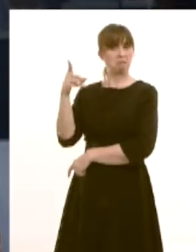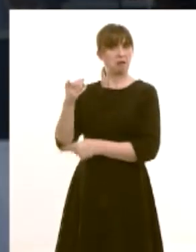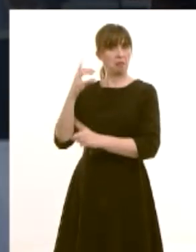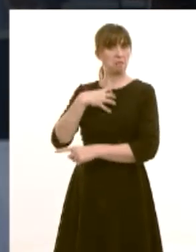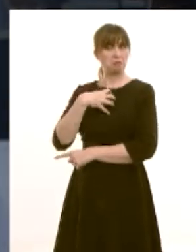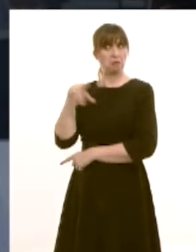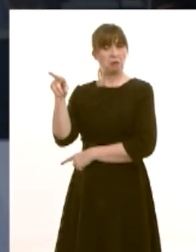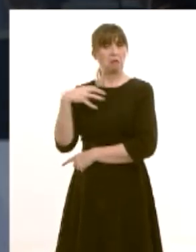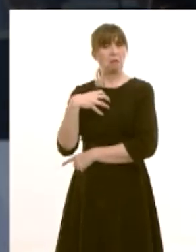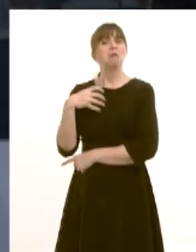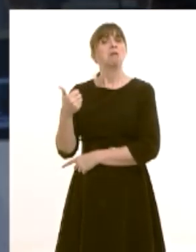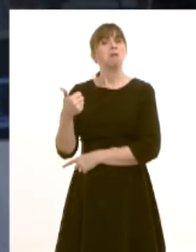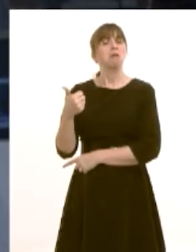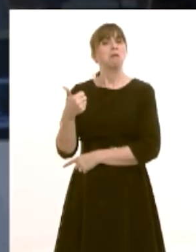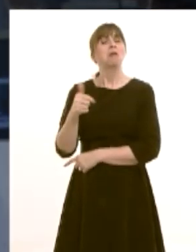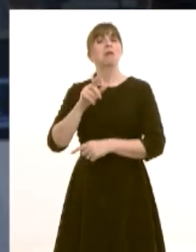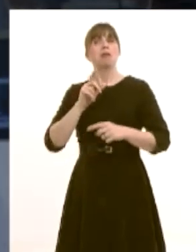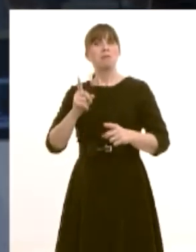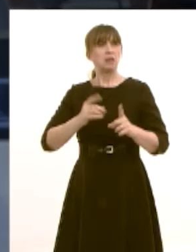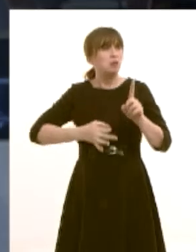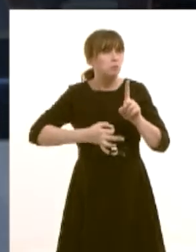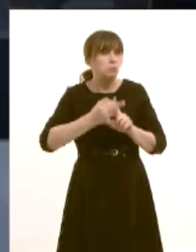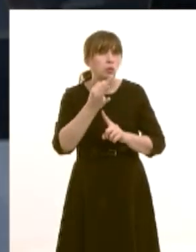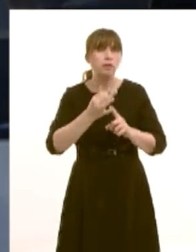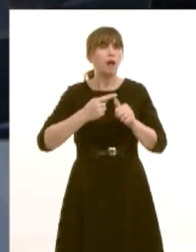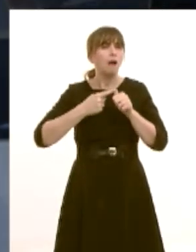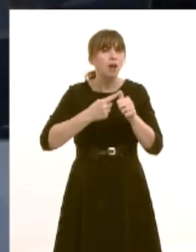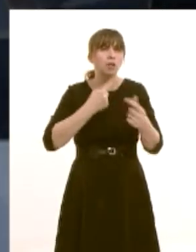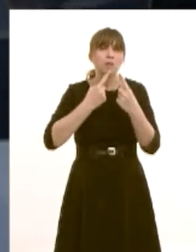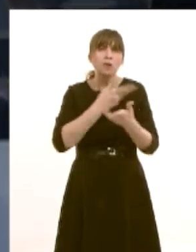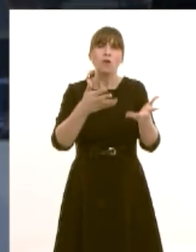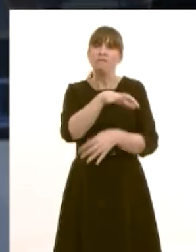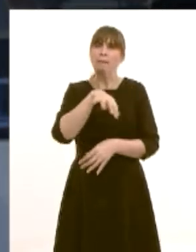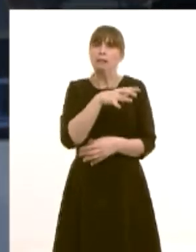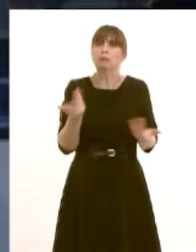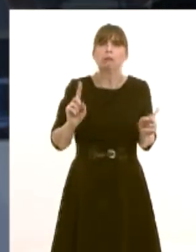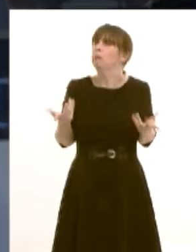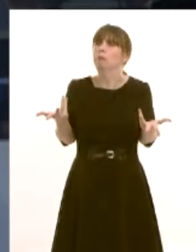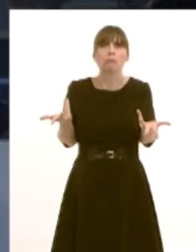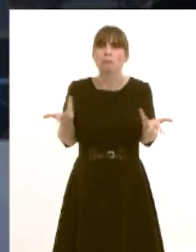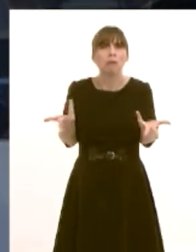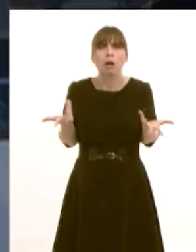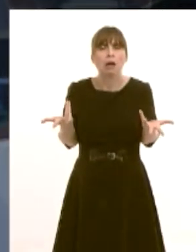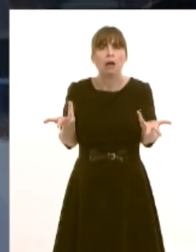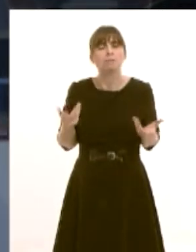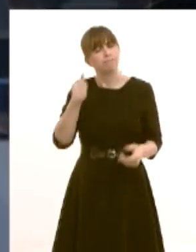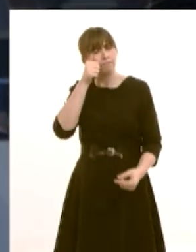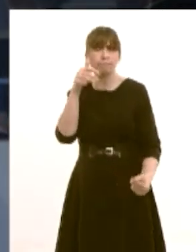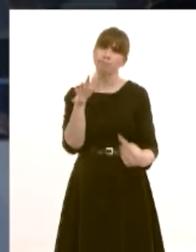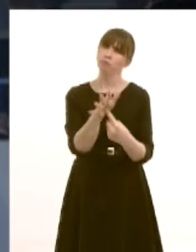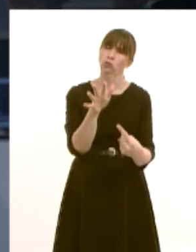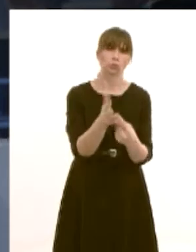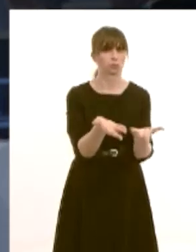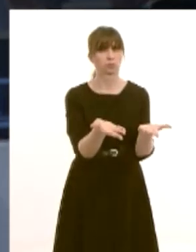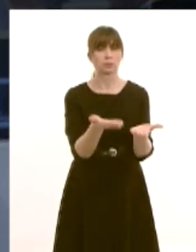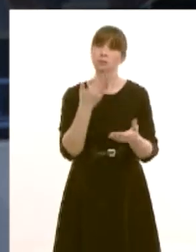commitment to improving support services and advice and information for families. I wonder given how important it is would you look at